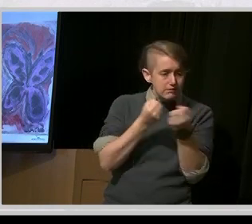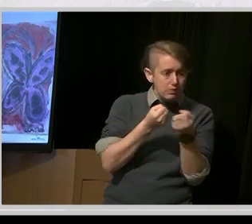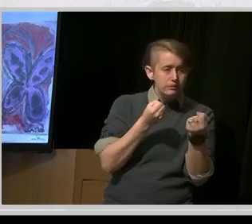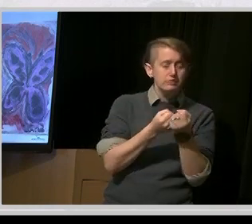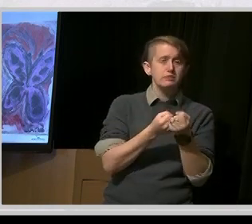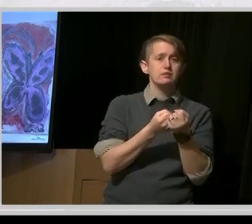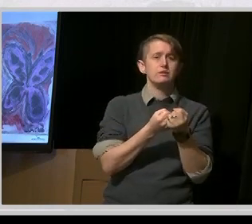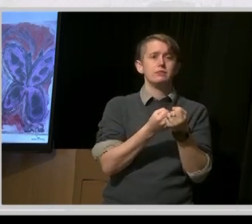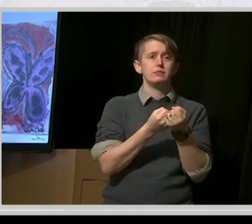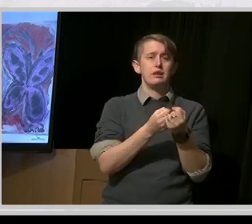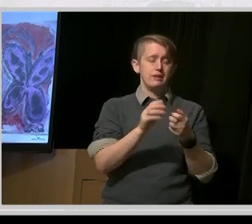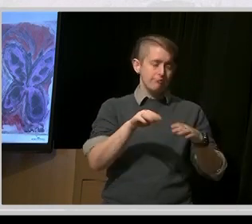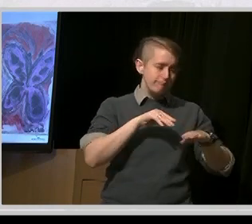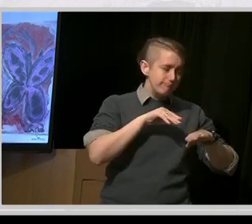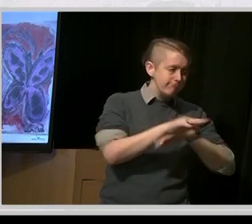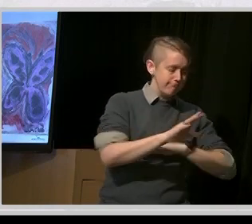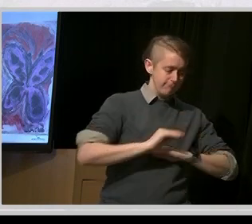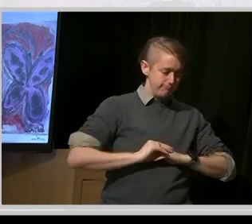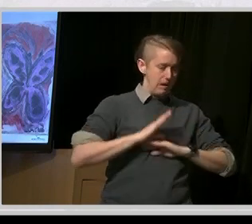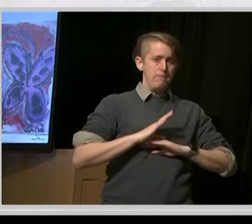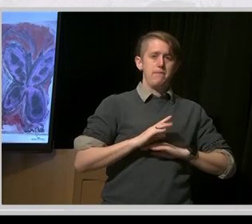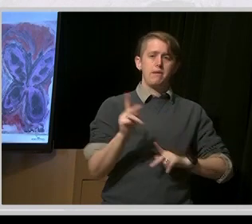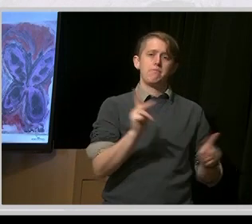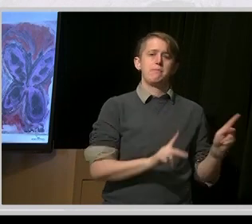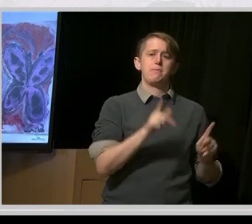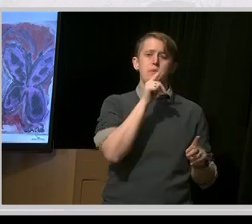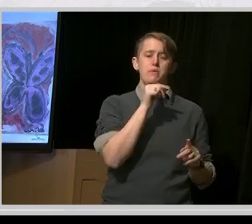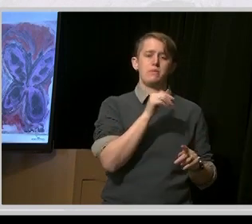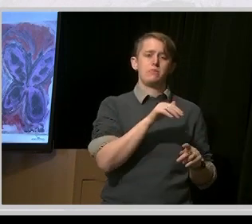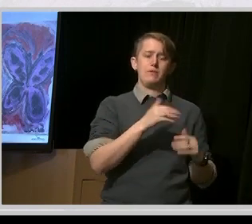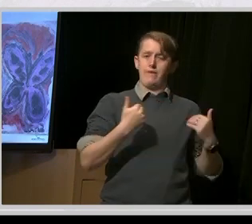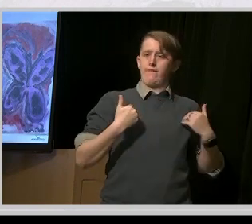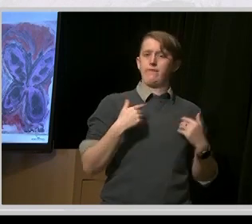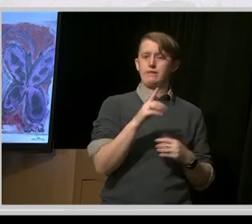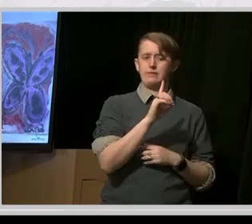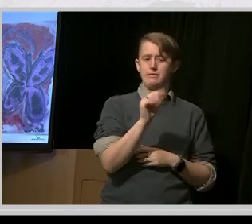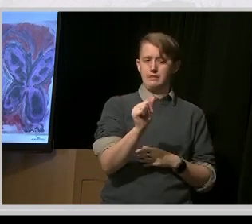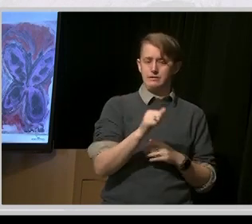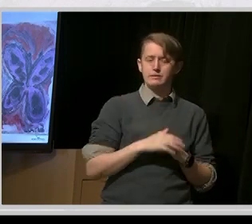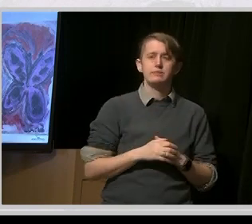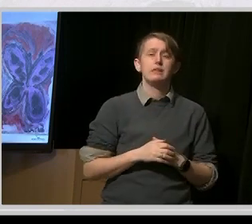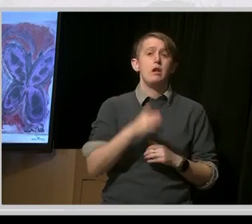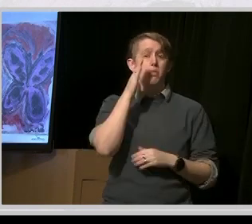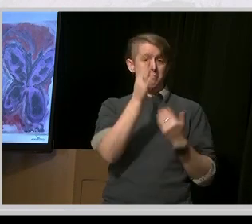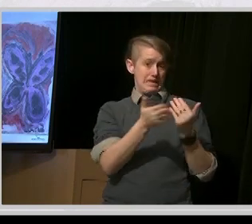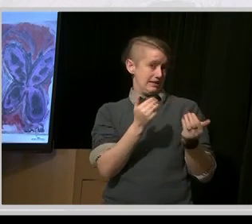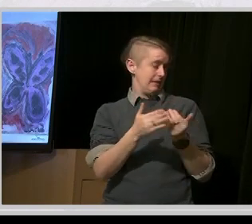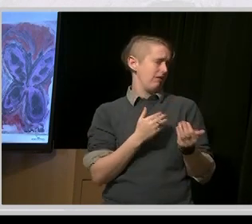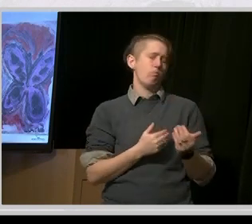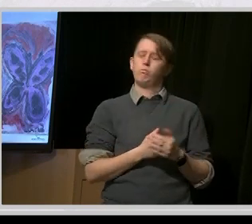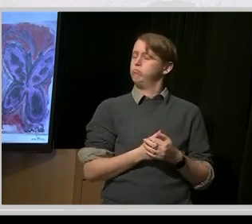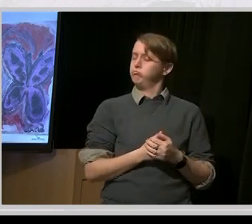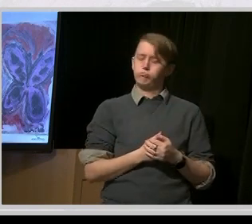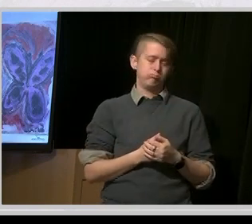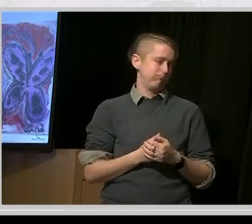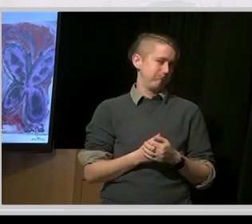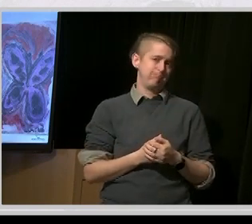is not going to be easy. Sometimes it will be frustrating. will frustrating.